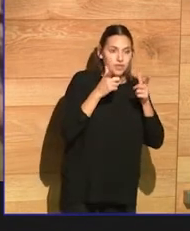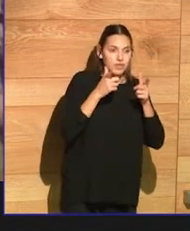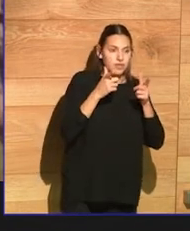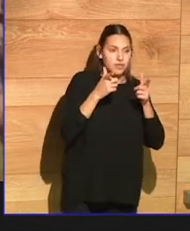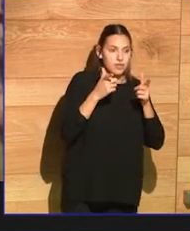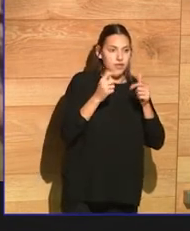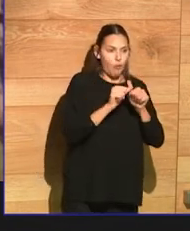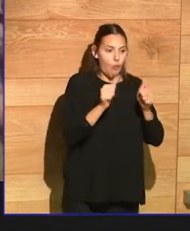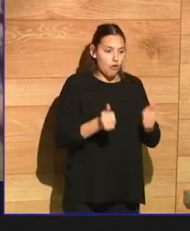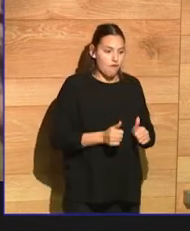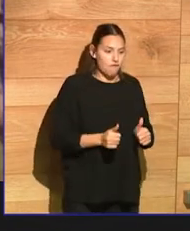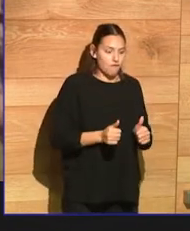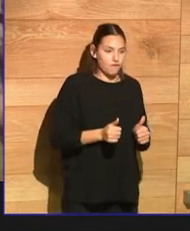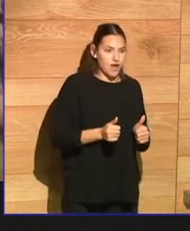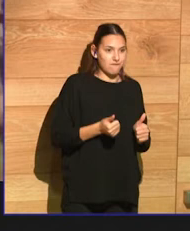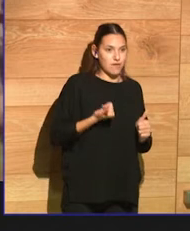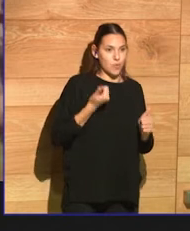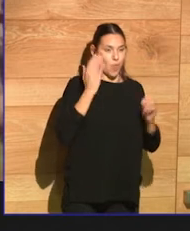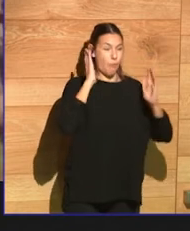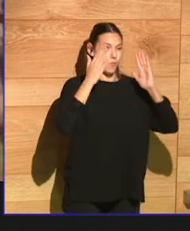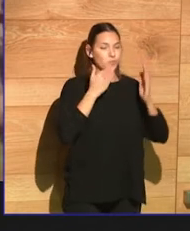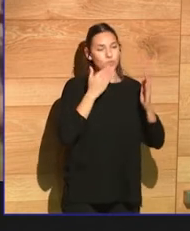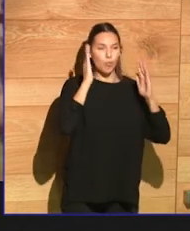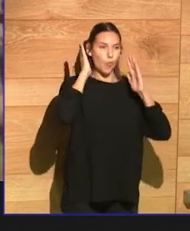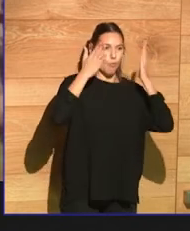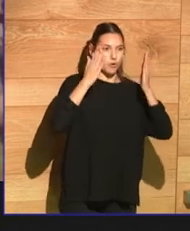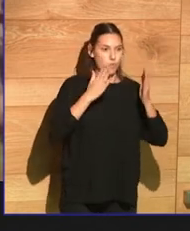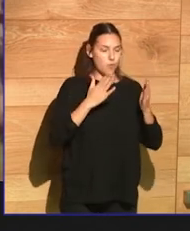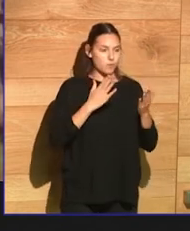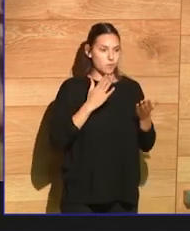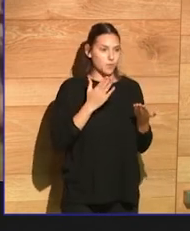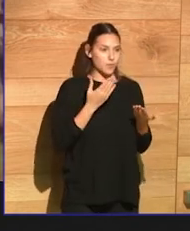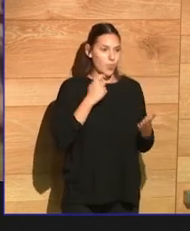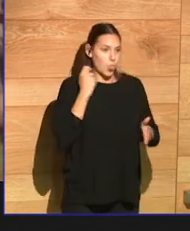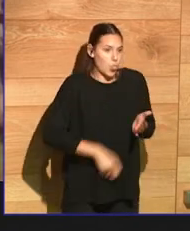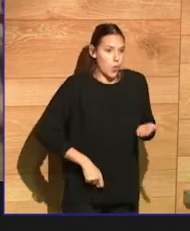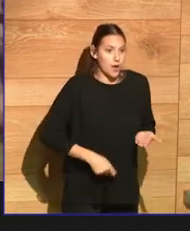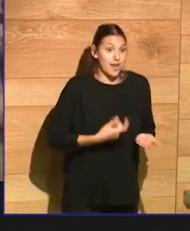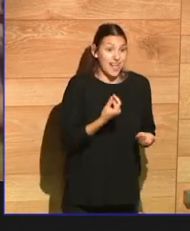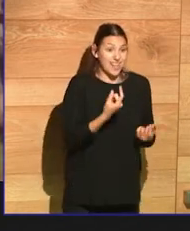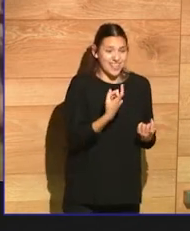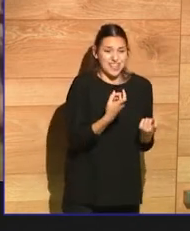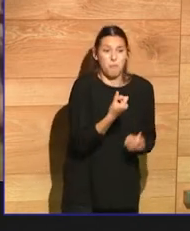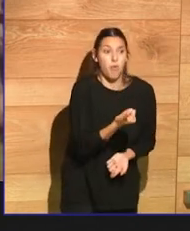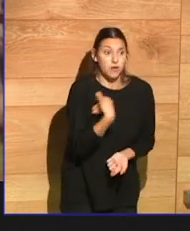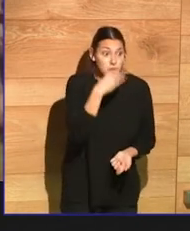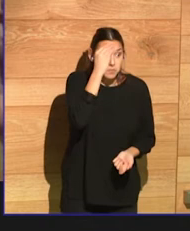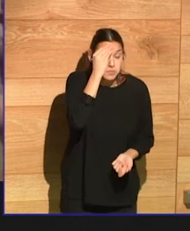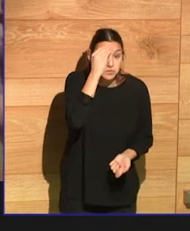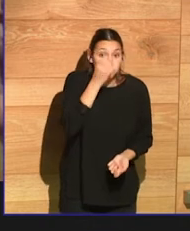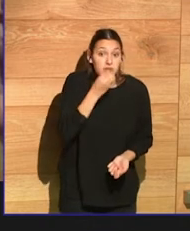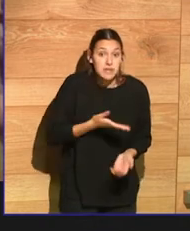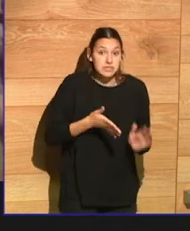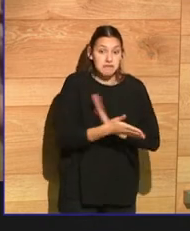very little. And that's fascinating. It's kind of rediscovering a kind of migratory way of being that we've left behind